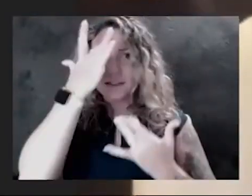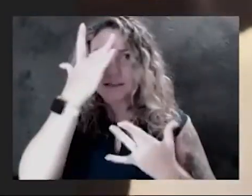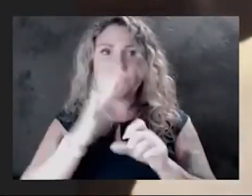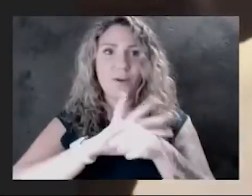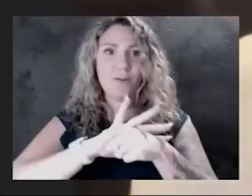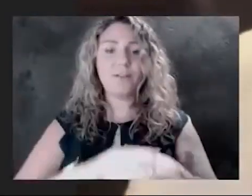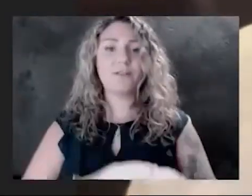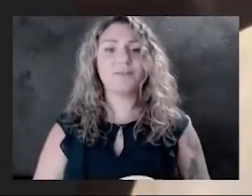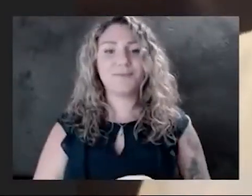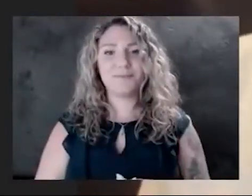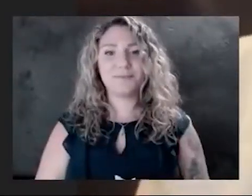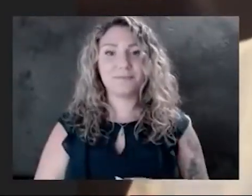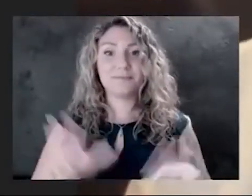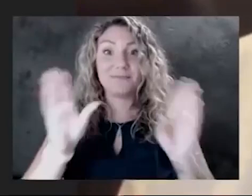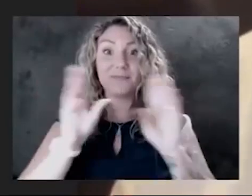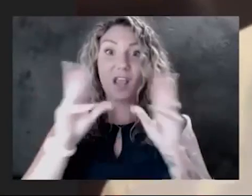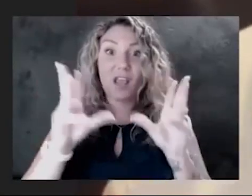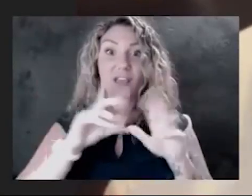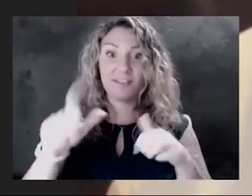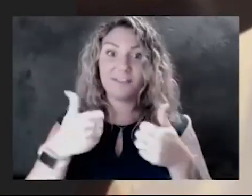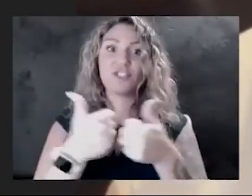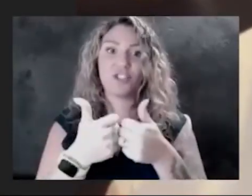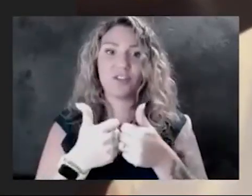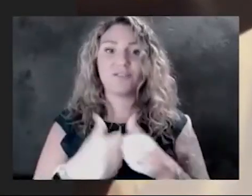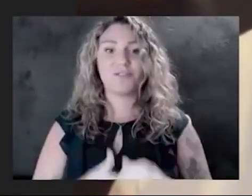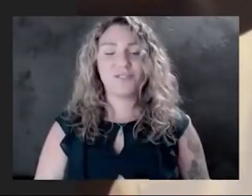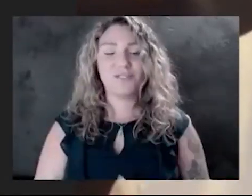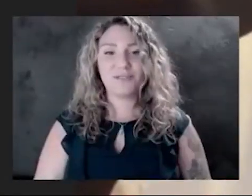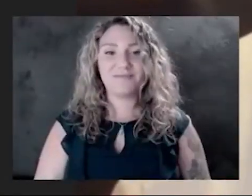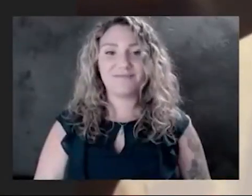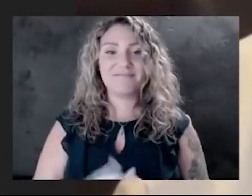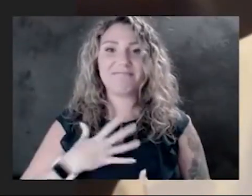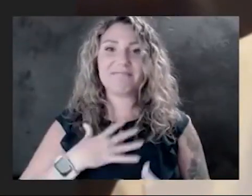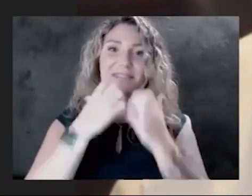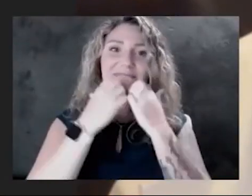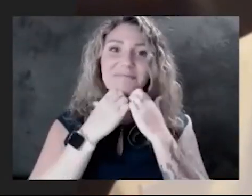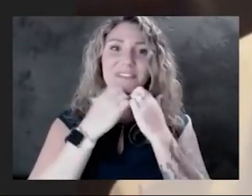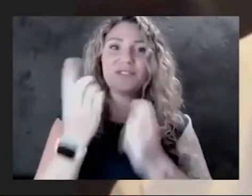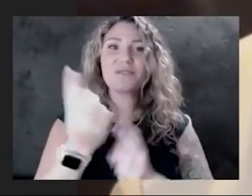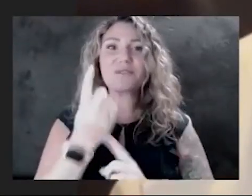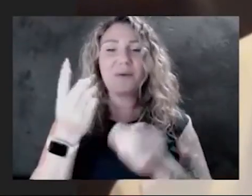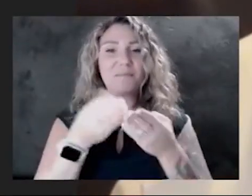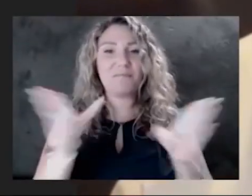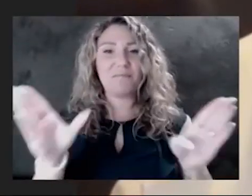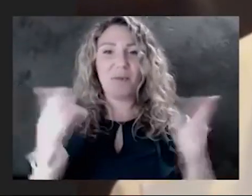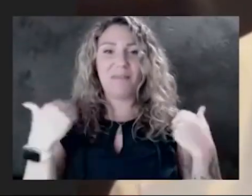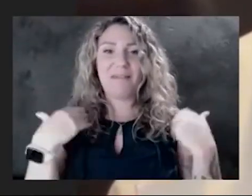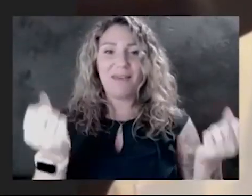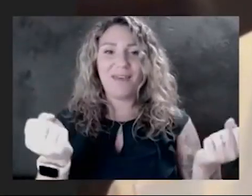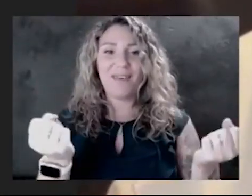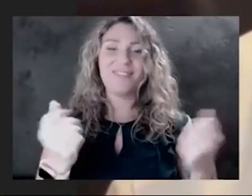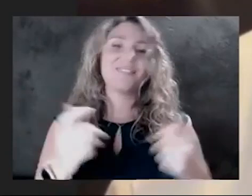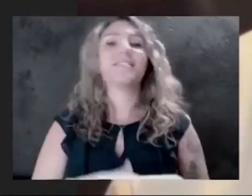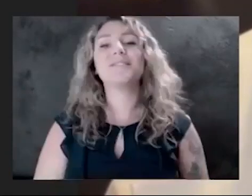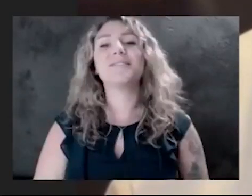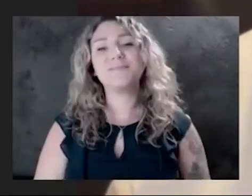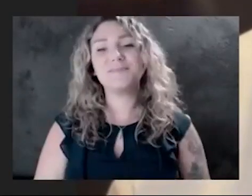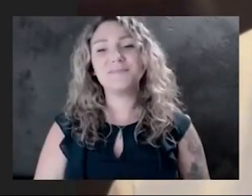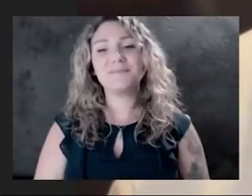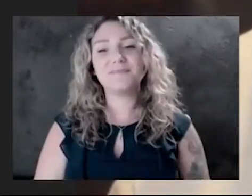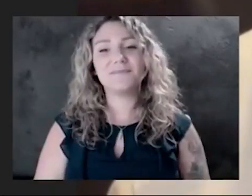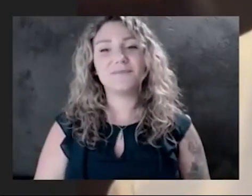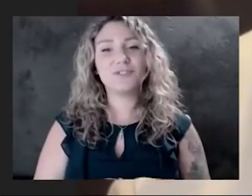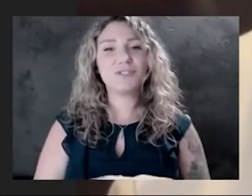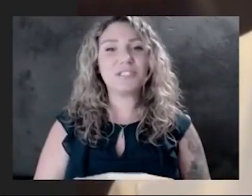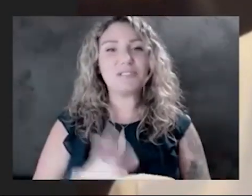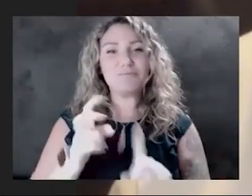It's obviously been a challenge. My passion has always been in public health. I'm just moving from a